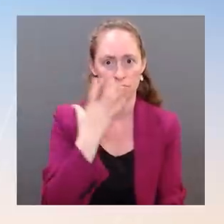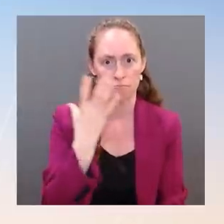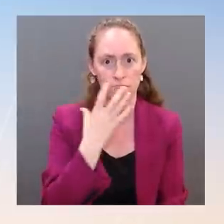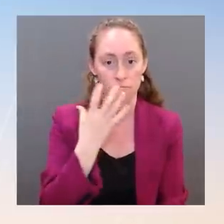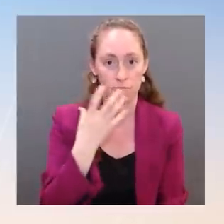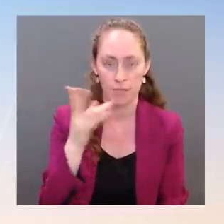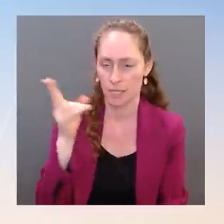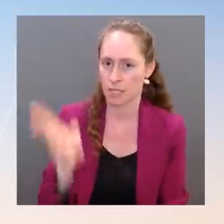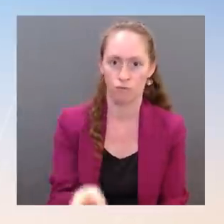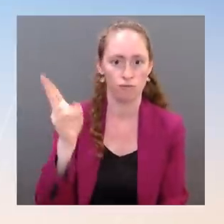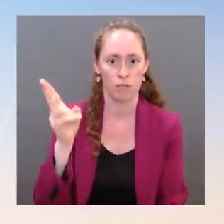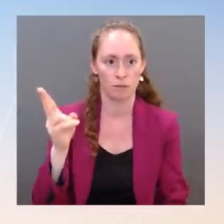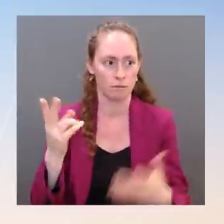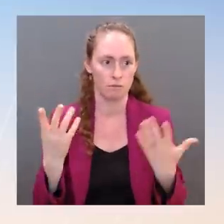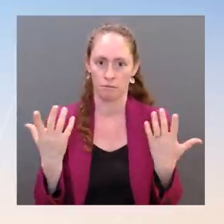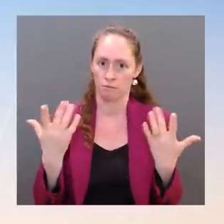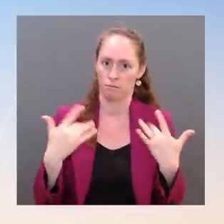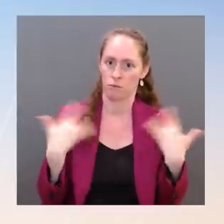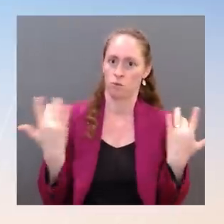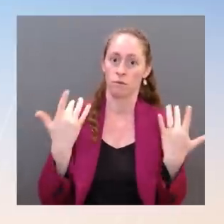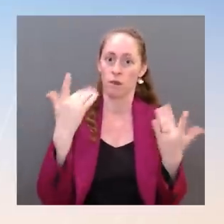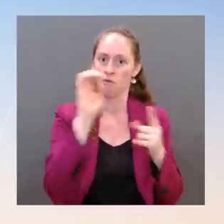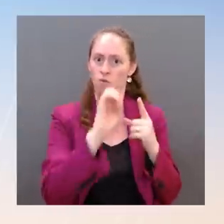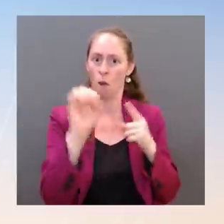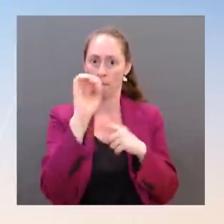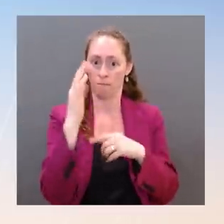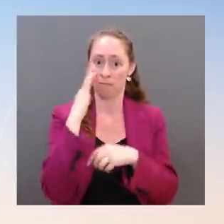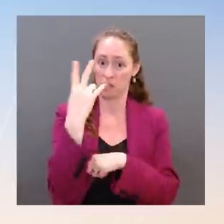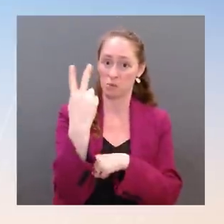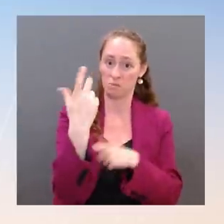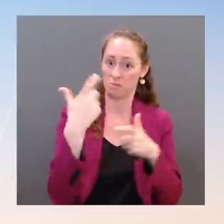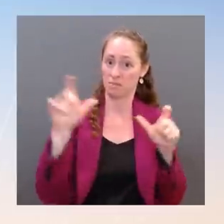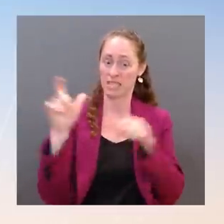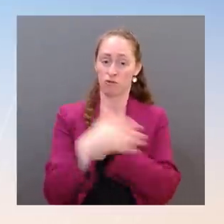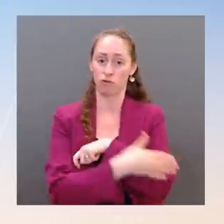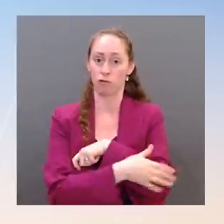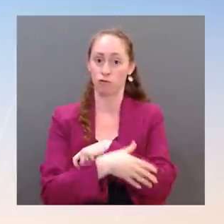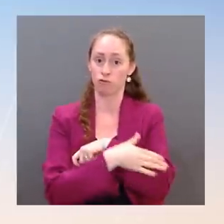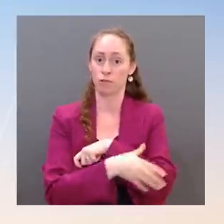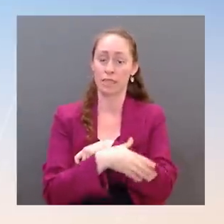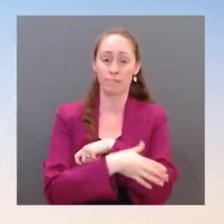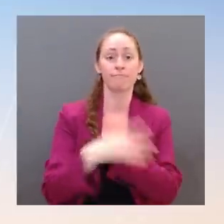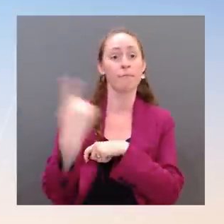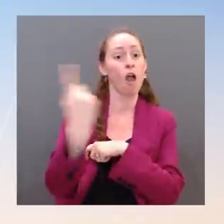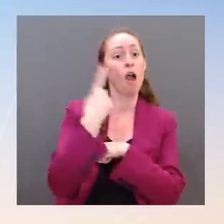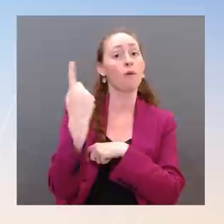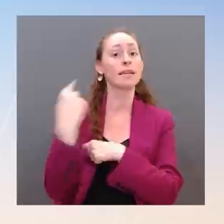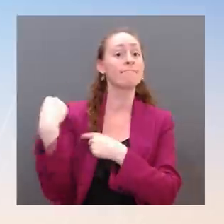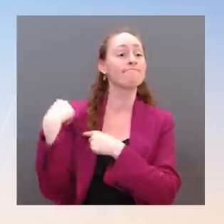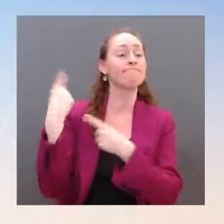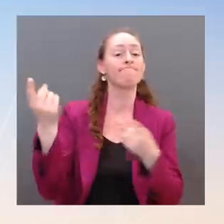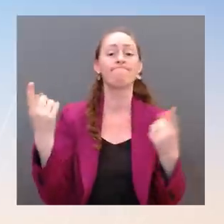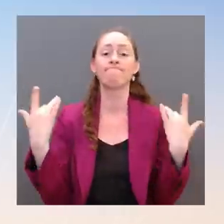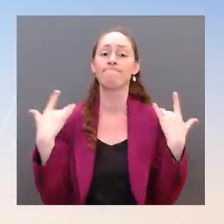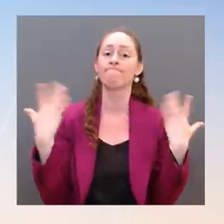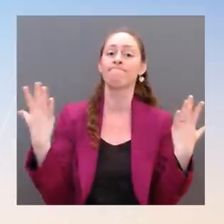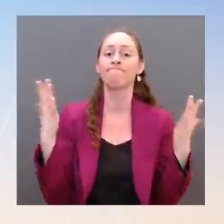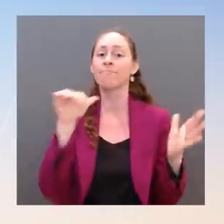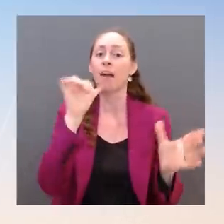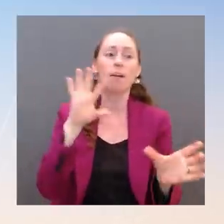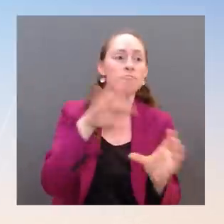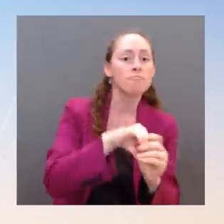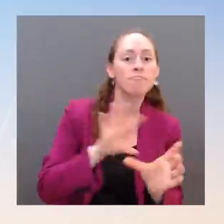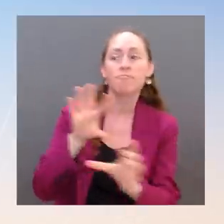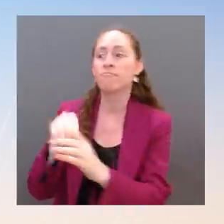tradition of neutrality will be joining the world's most powerful defensive alliance, and they will bring with them strong capabilities and a